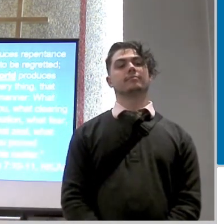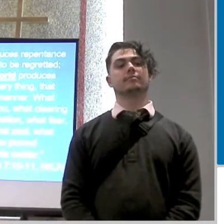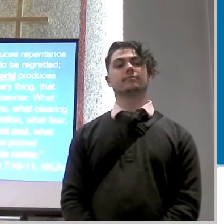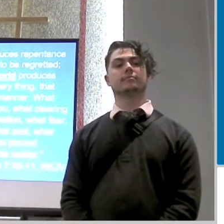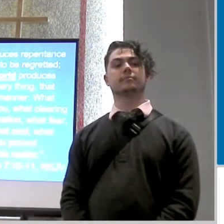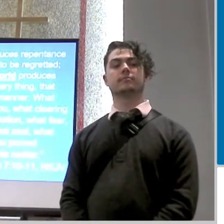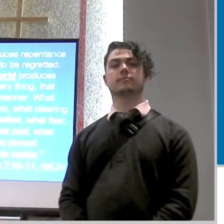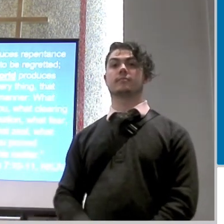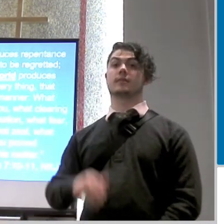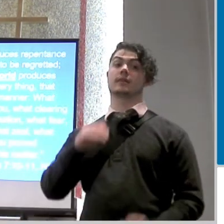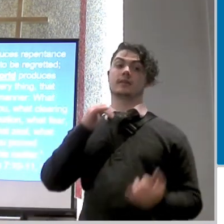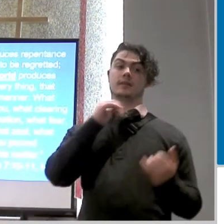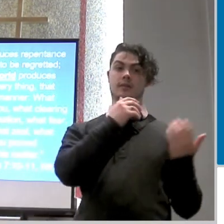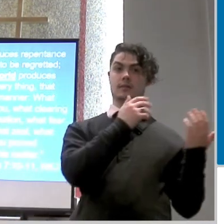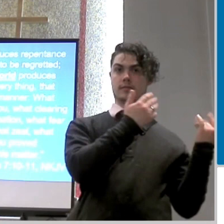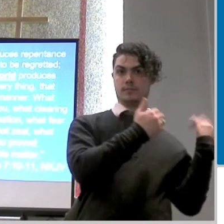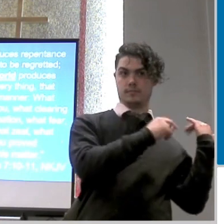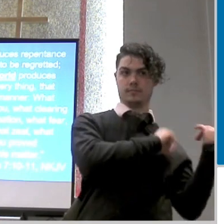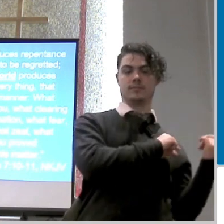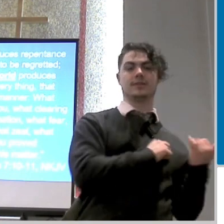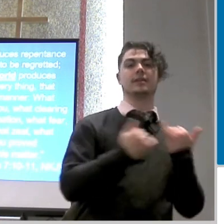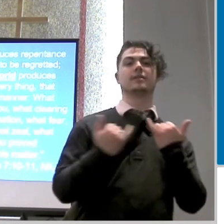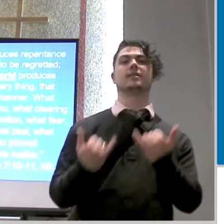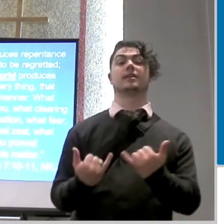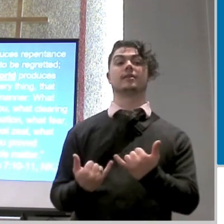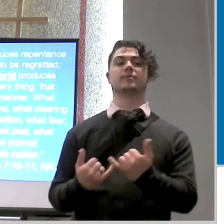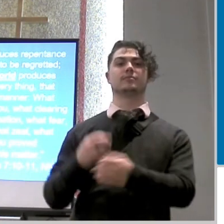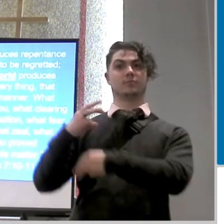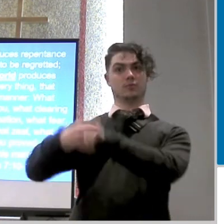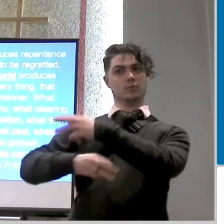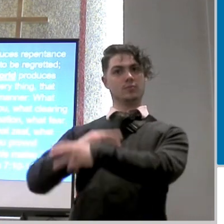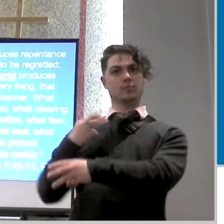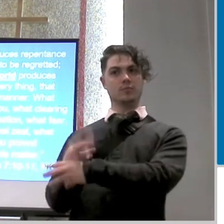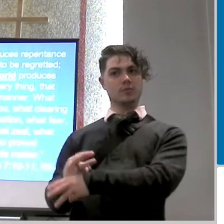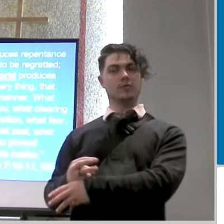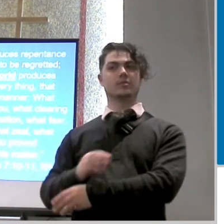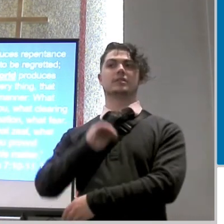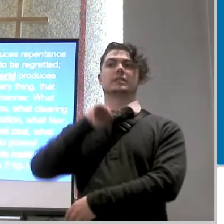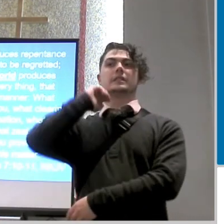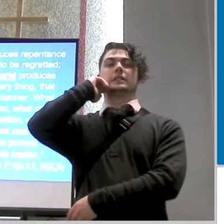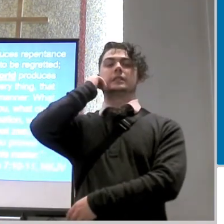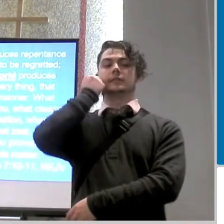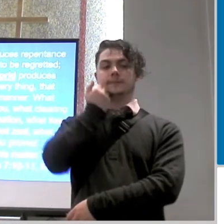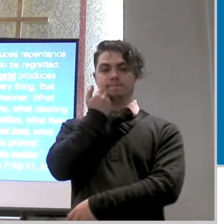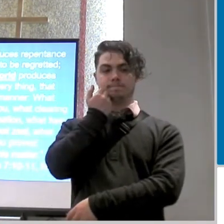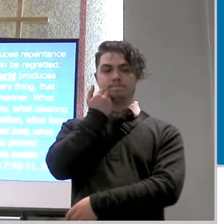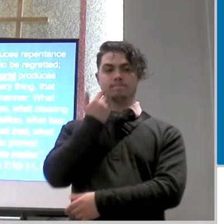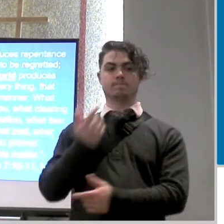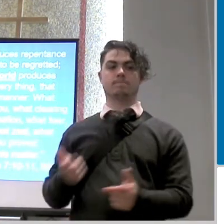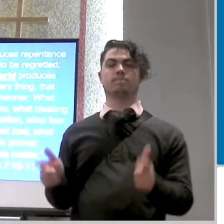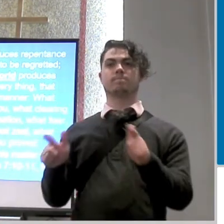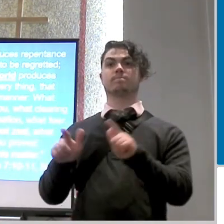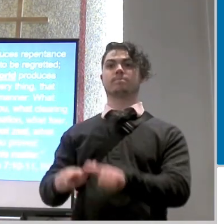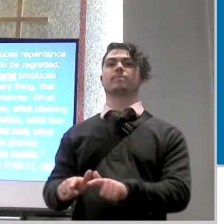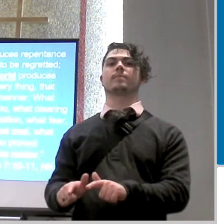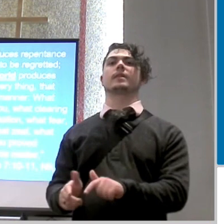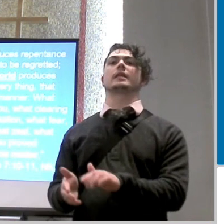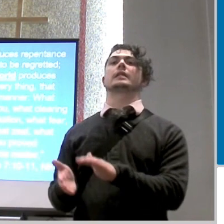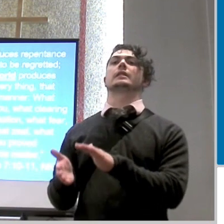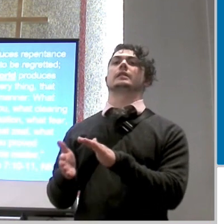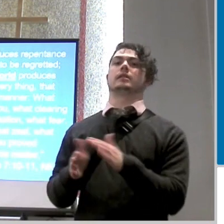world shame right the sorrow of the world produces death let that resonate a little bit